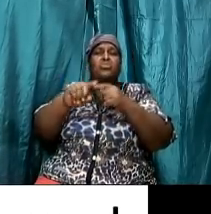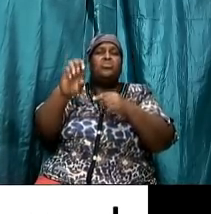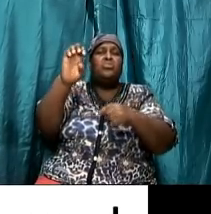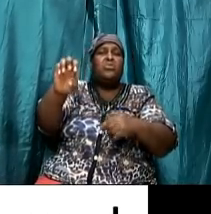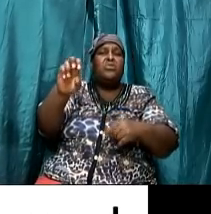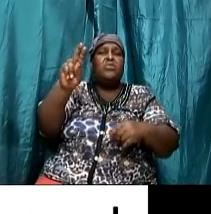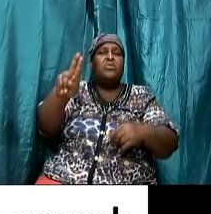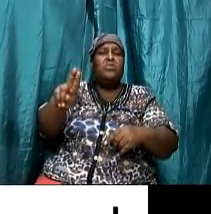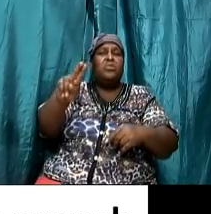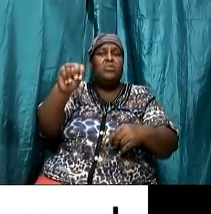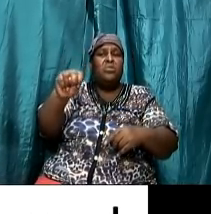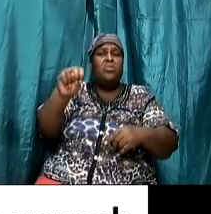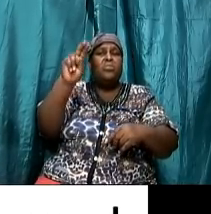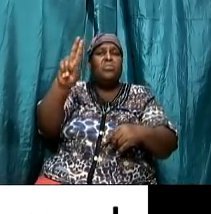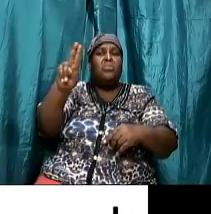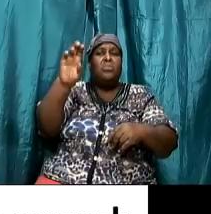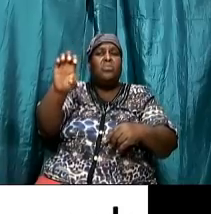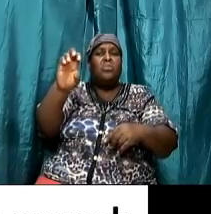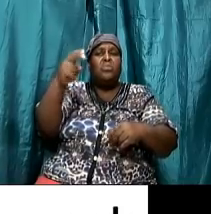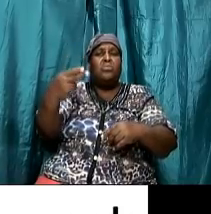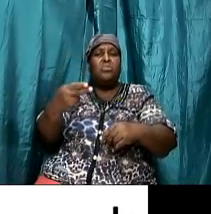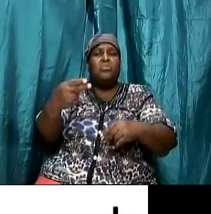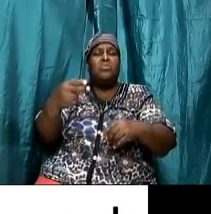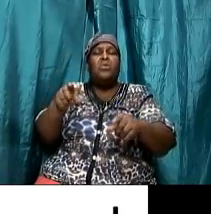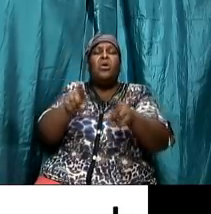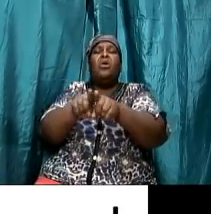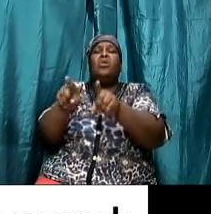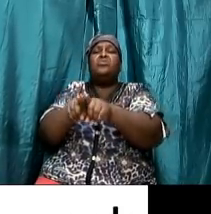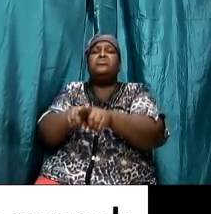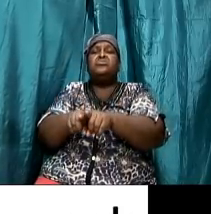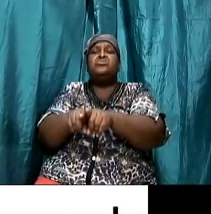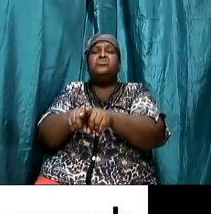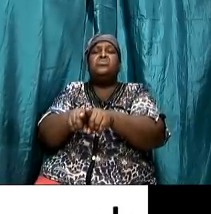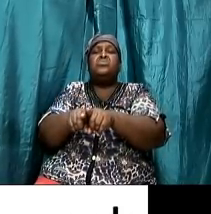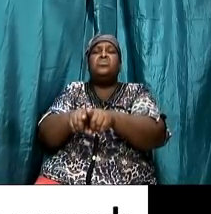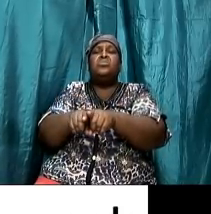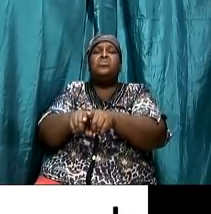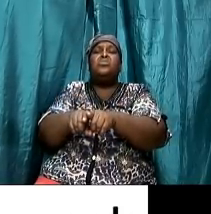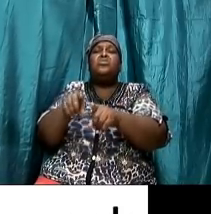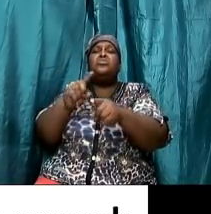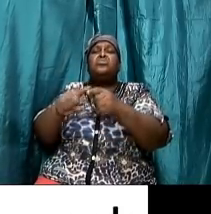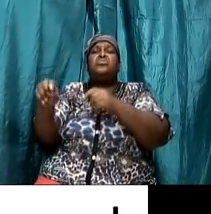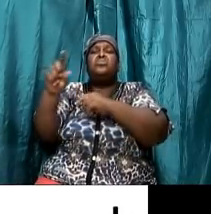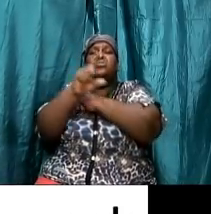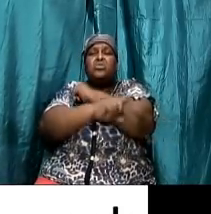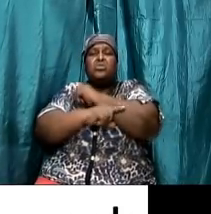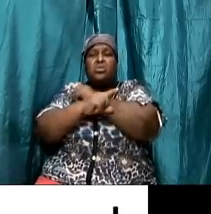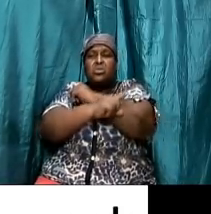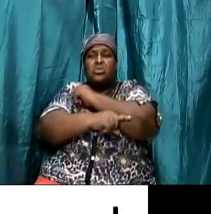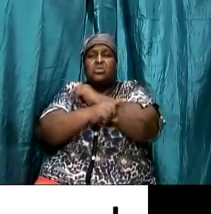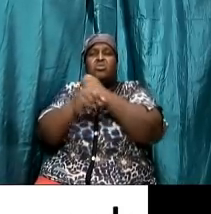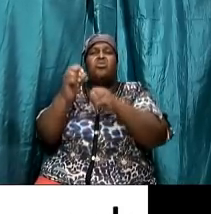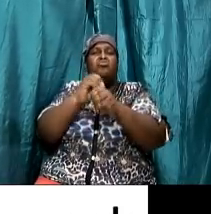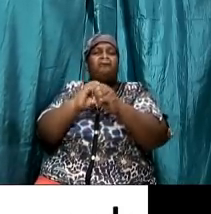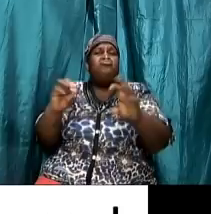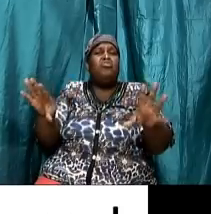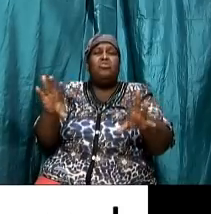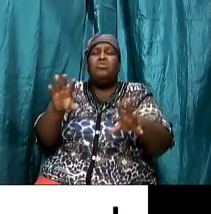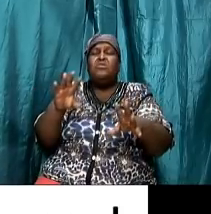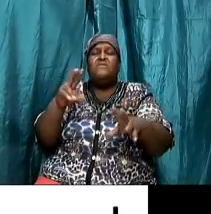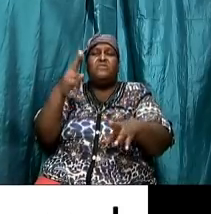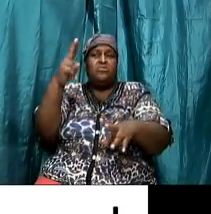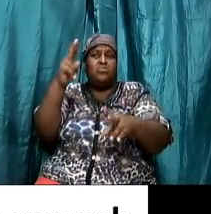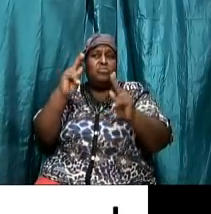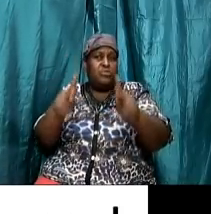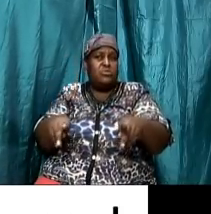the stranger which is a gentile neither these persons were allowed uh to enter into the tabernacle